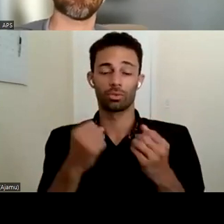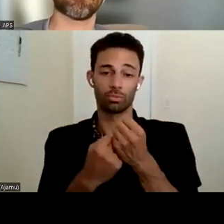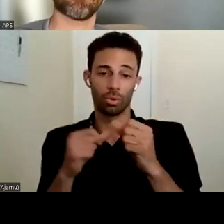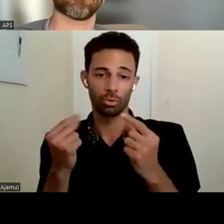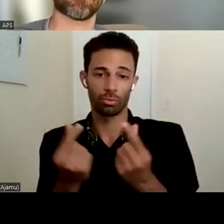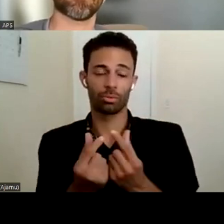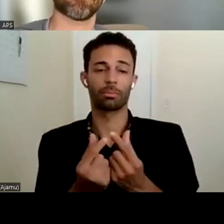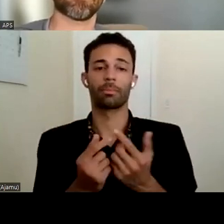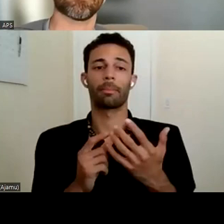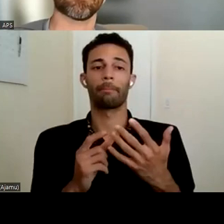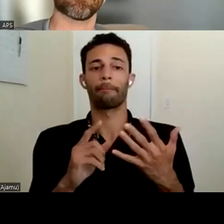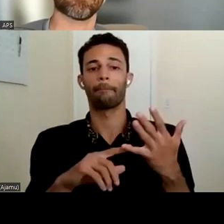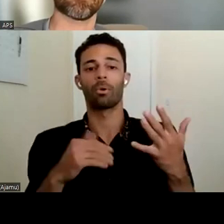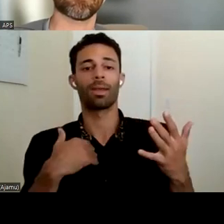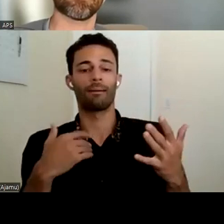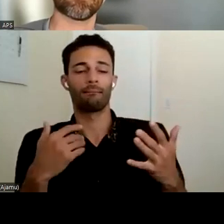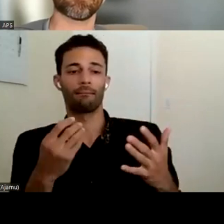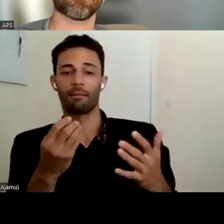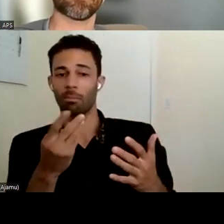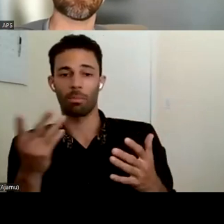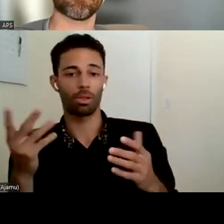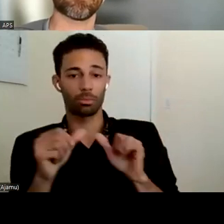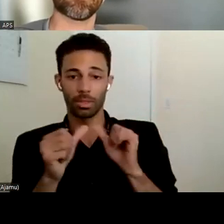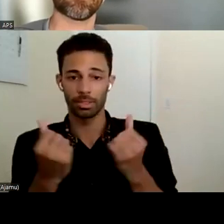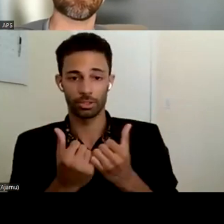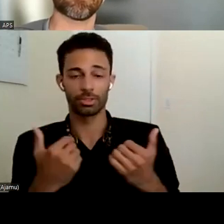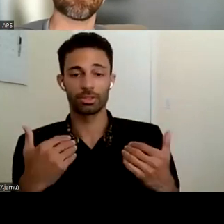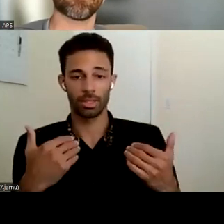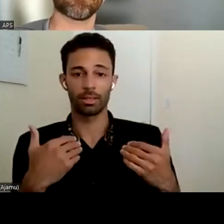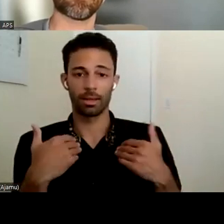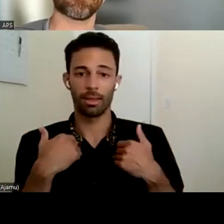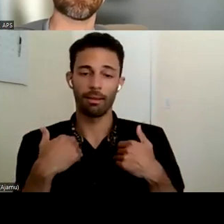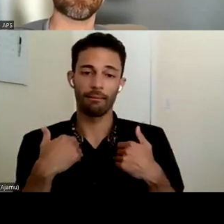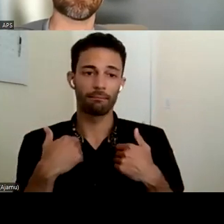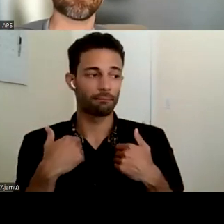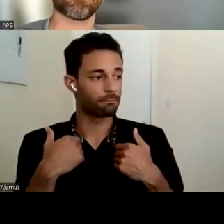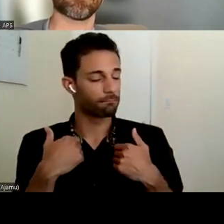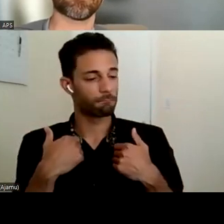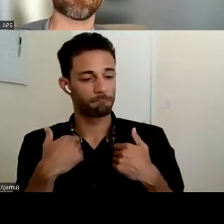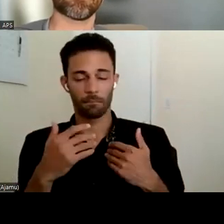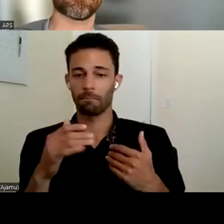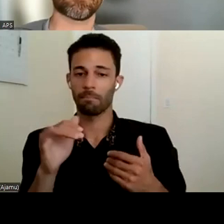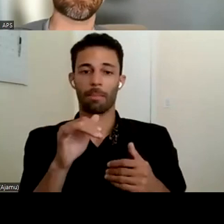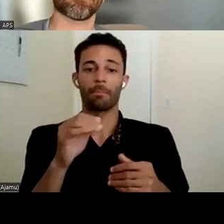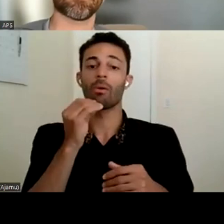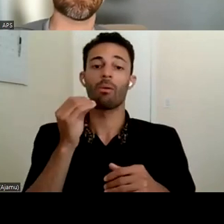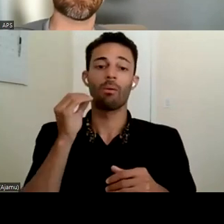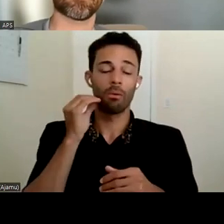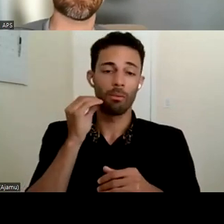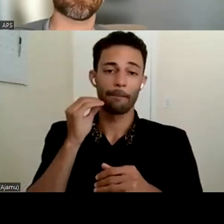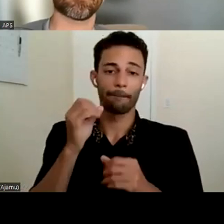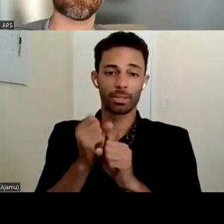have you know multiple um agencies that have um we have the home safe program and the state house program